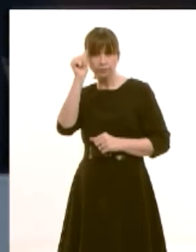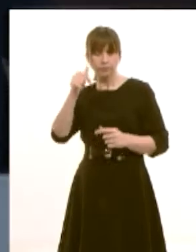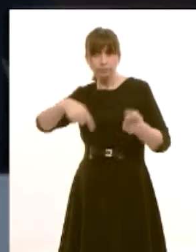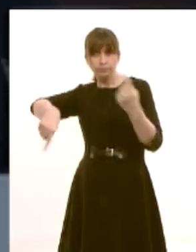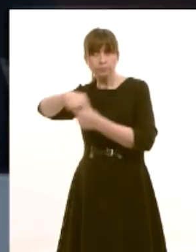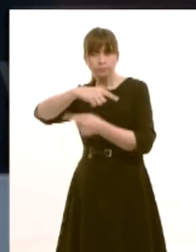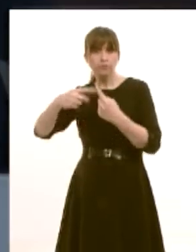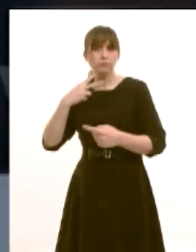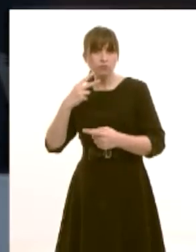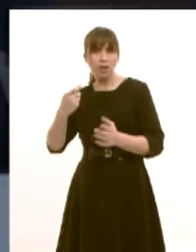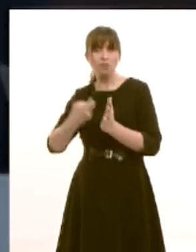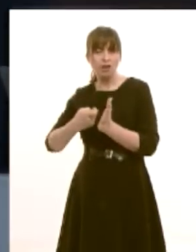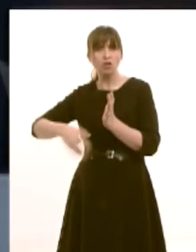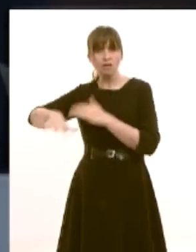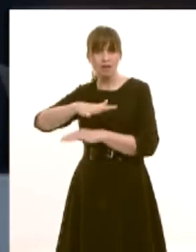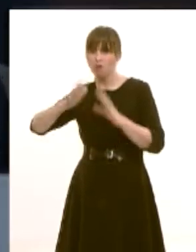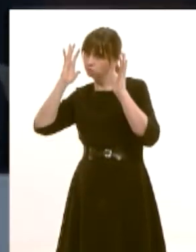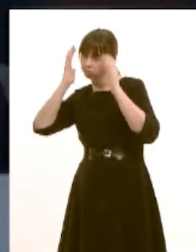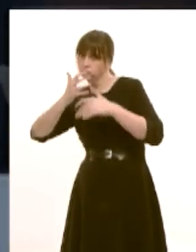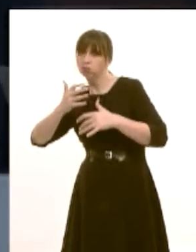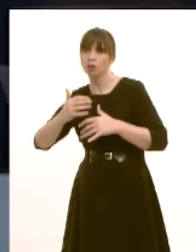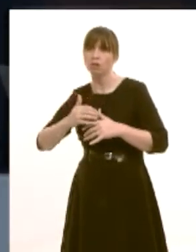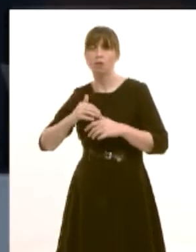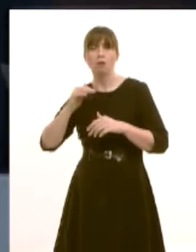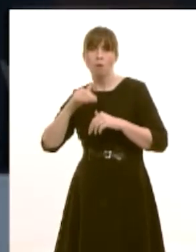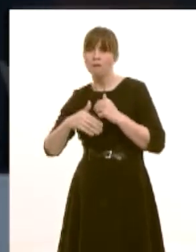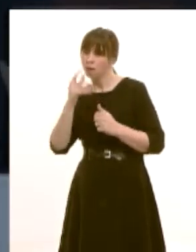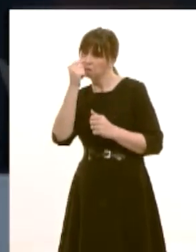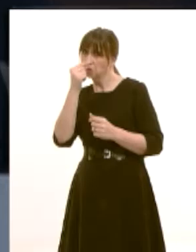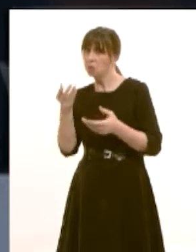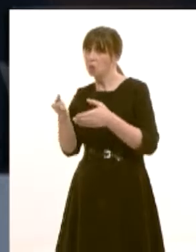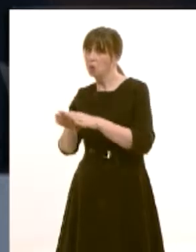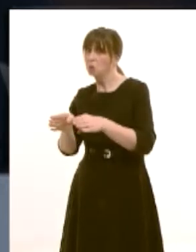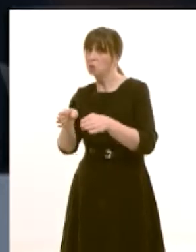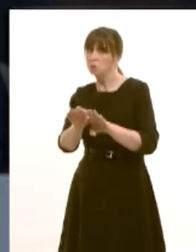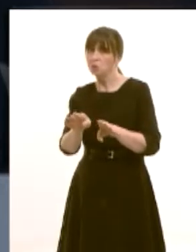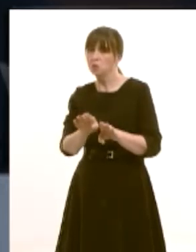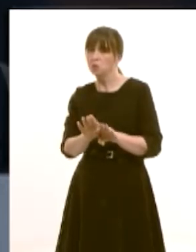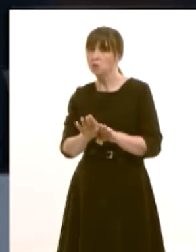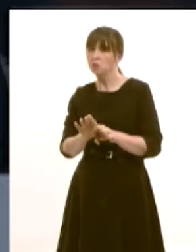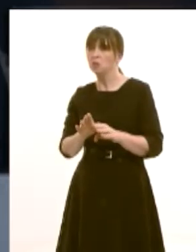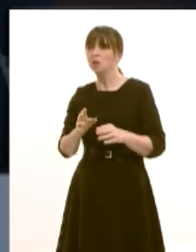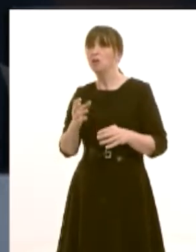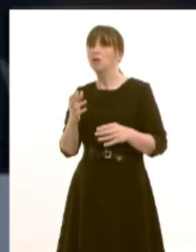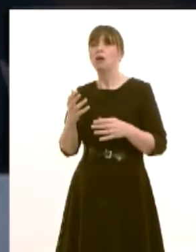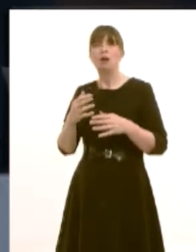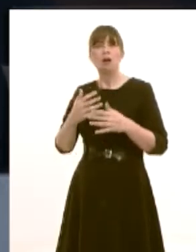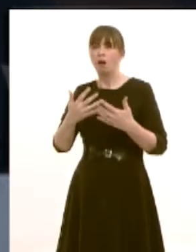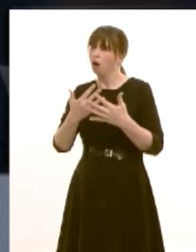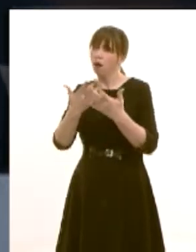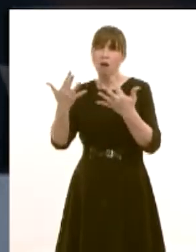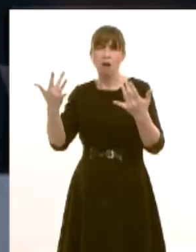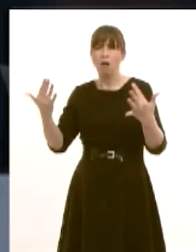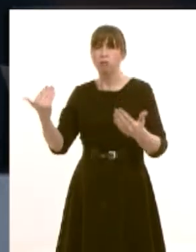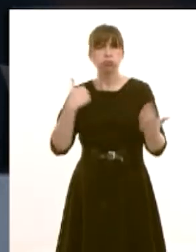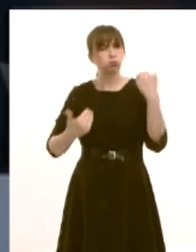in Brecon and Radnorshire around the school reorganisation proposals. One particular issue that's widely raised by concerned